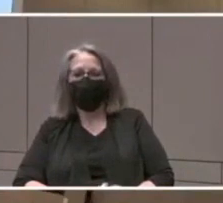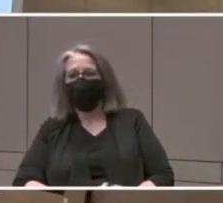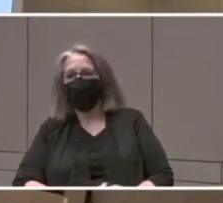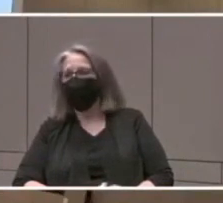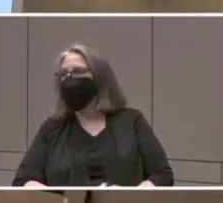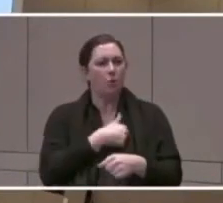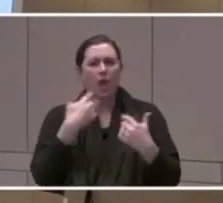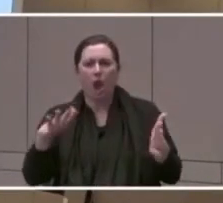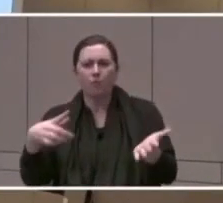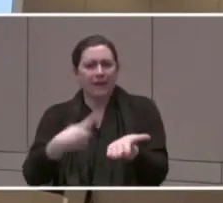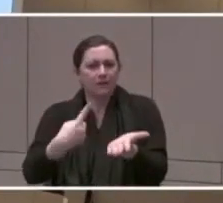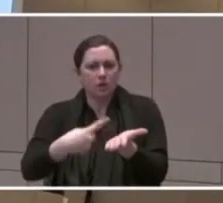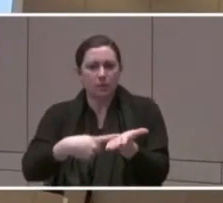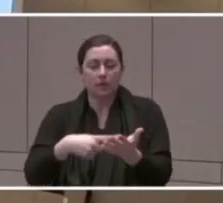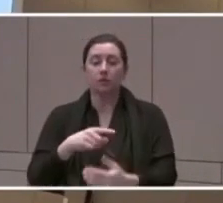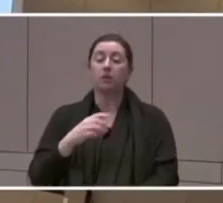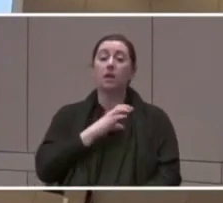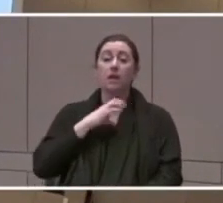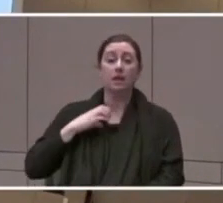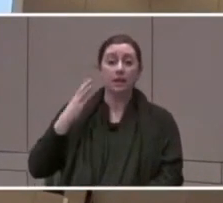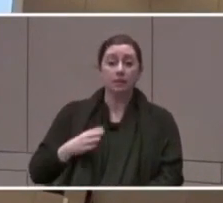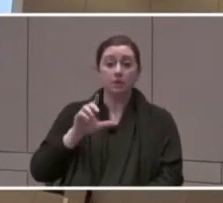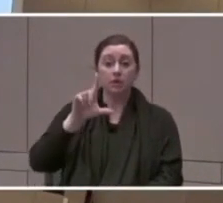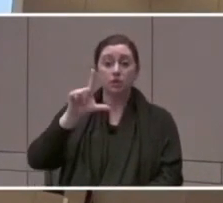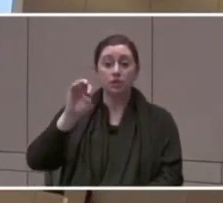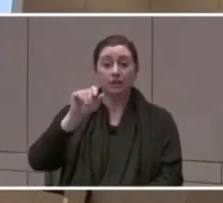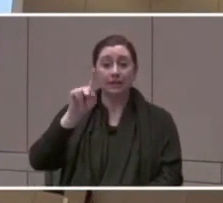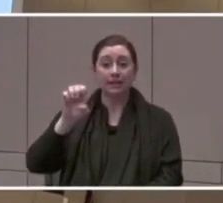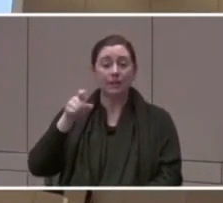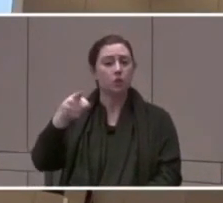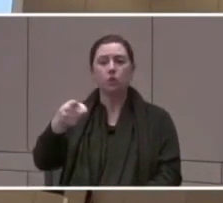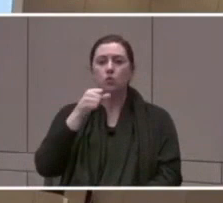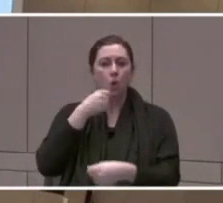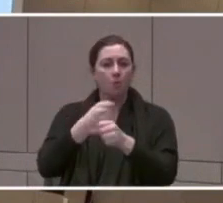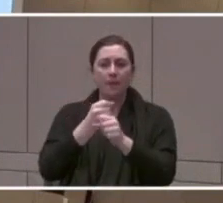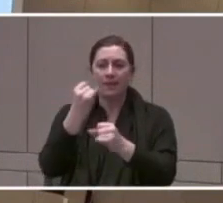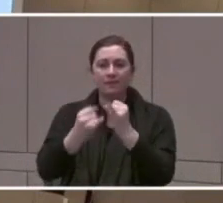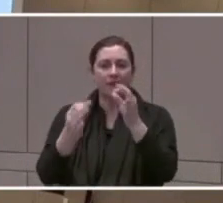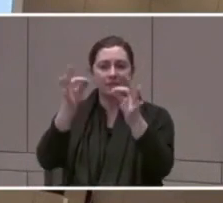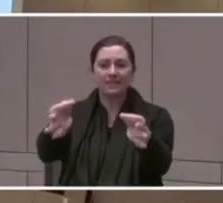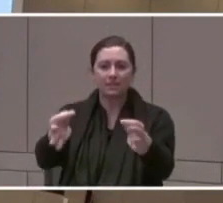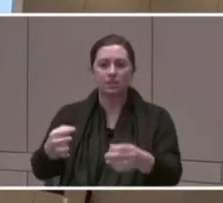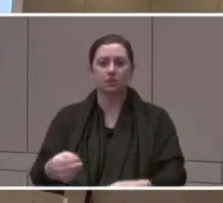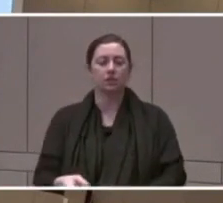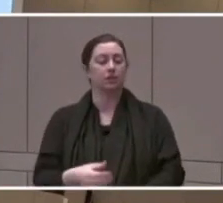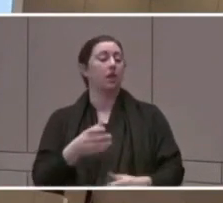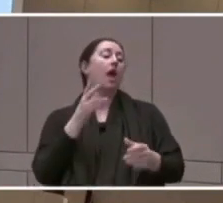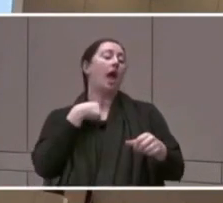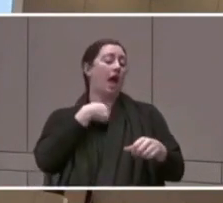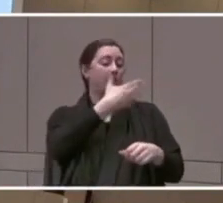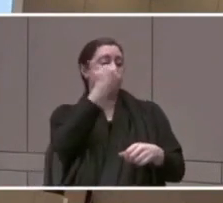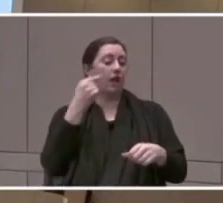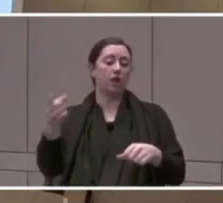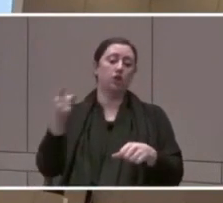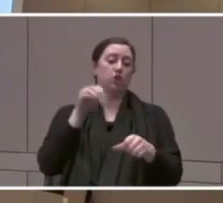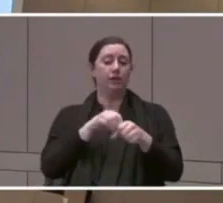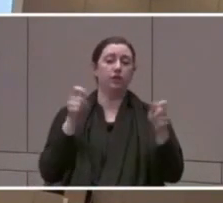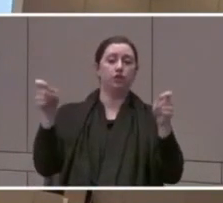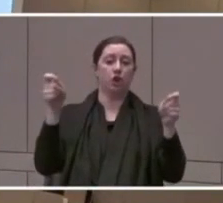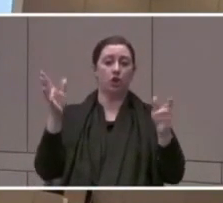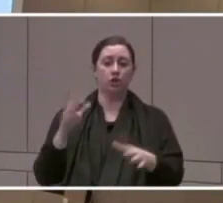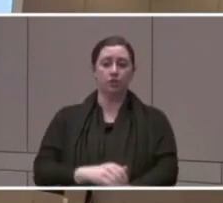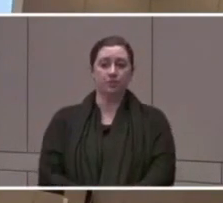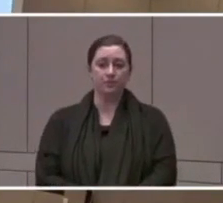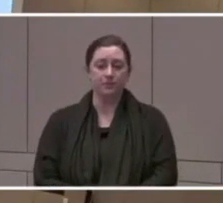Yes, ma'am. Okay. Commissioner Lee, you don't get to make the final decision. This is why we have a board. you in charge. Okay. Thank you. Commissioner